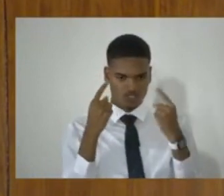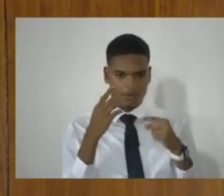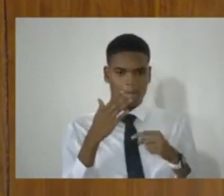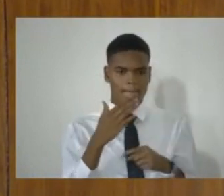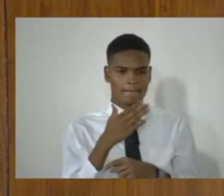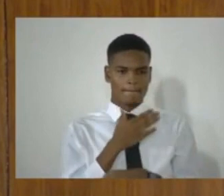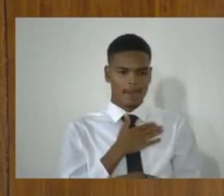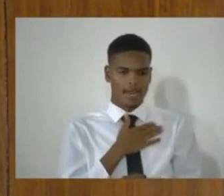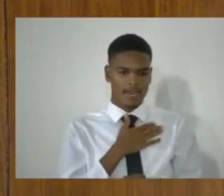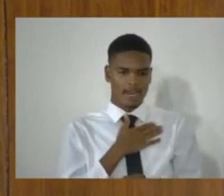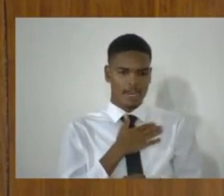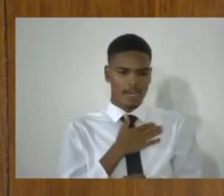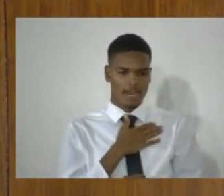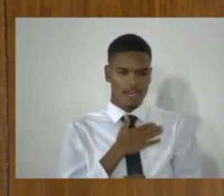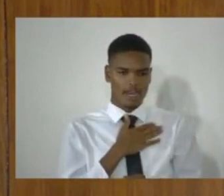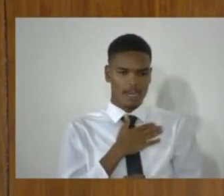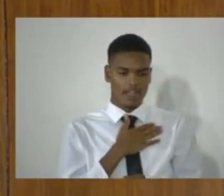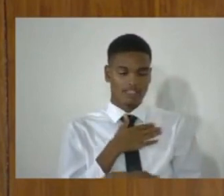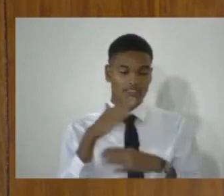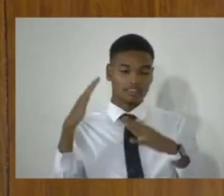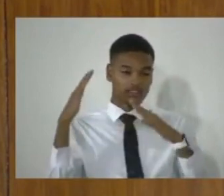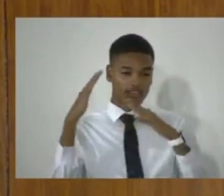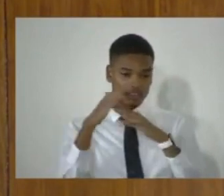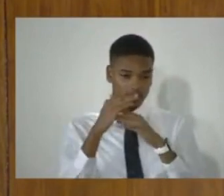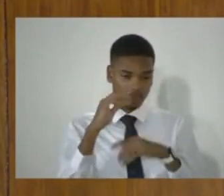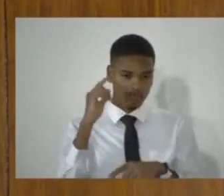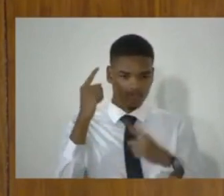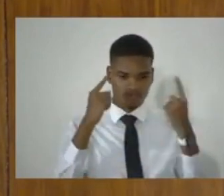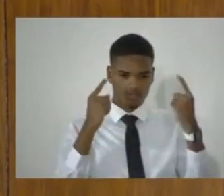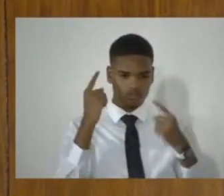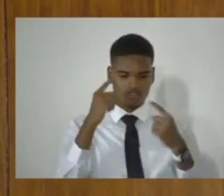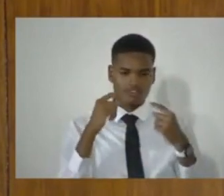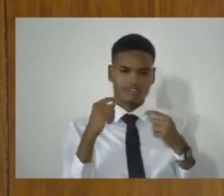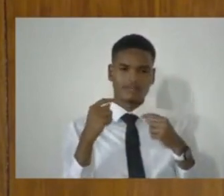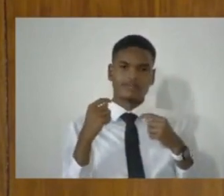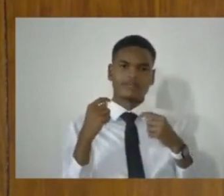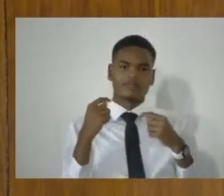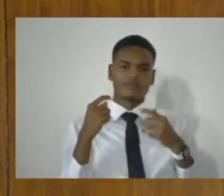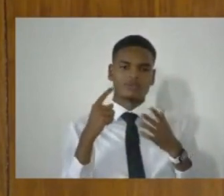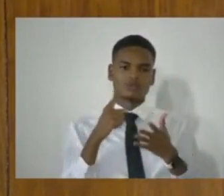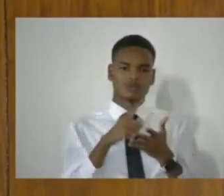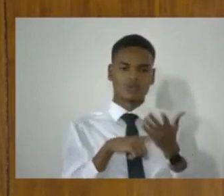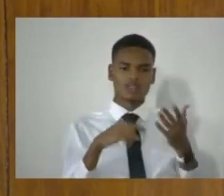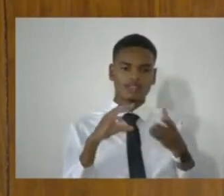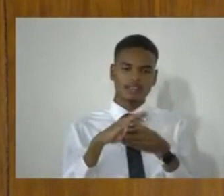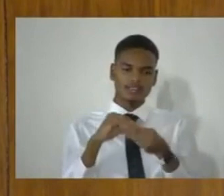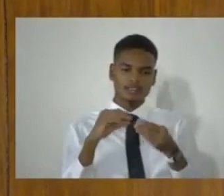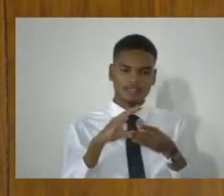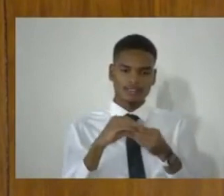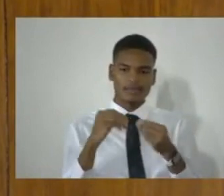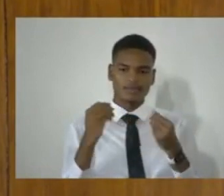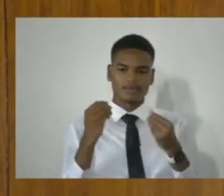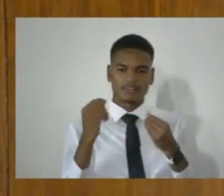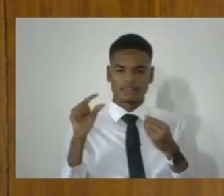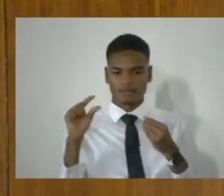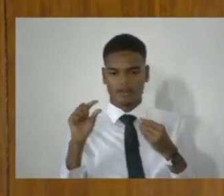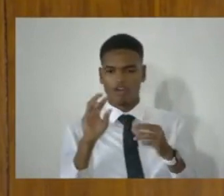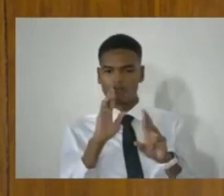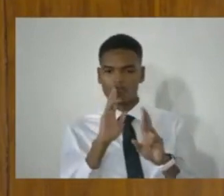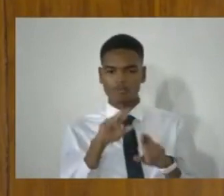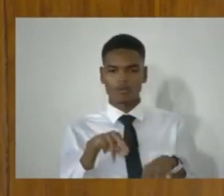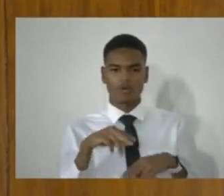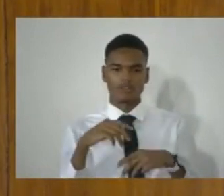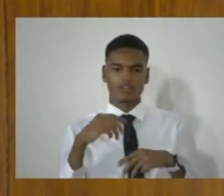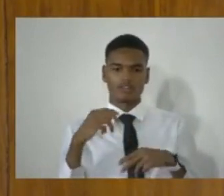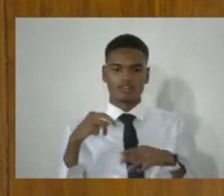My principal concern reflects what was actually stated in the minority report in the